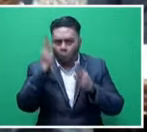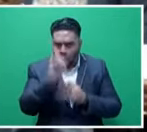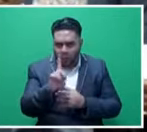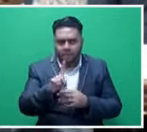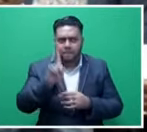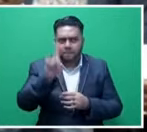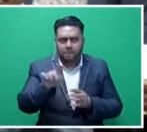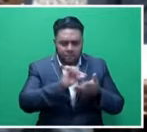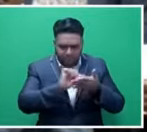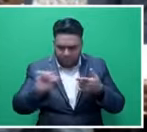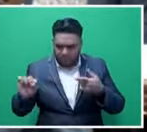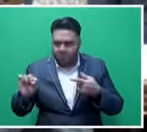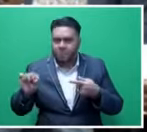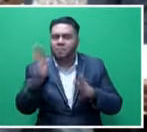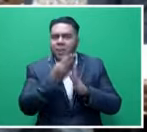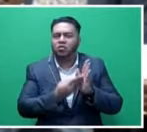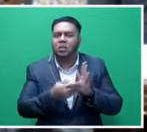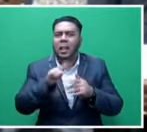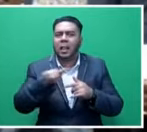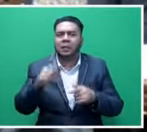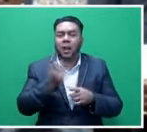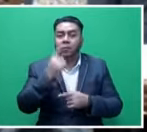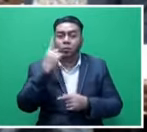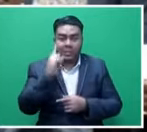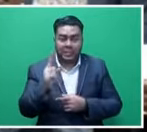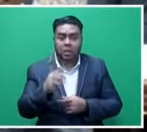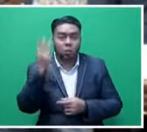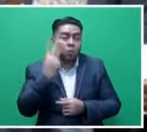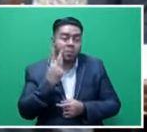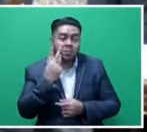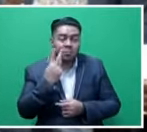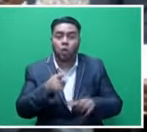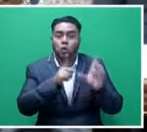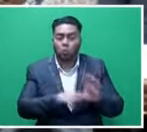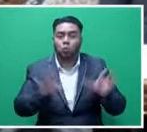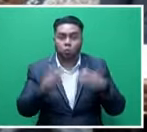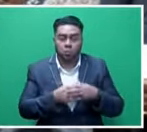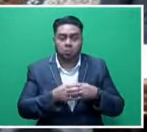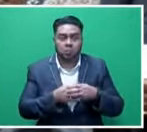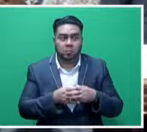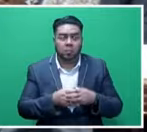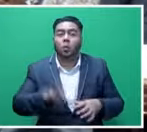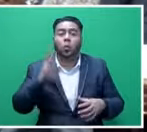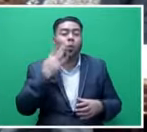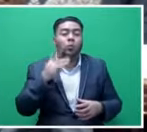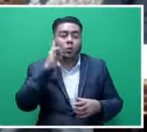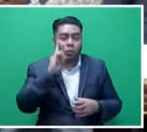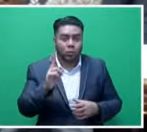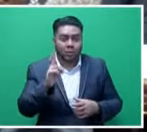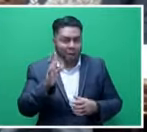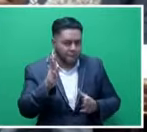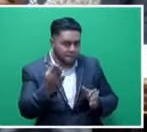budget line item. As we've seen, for example, with women or youth groups, when we look at budgetary